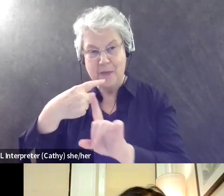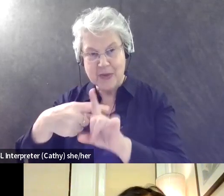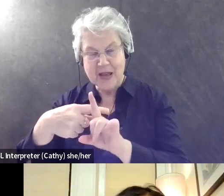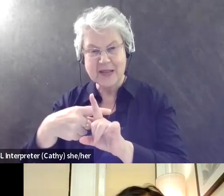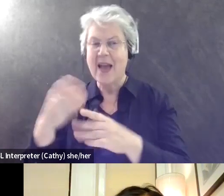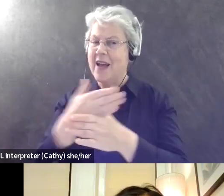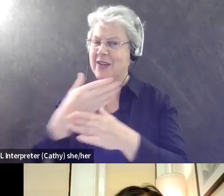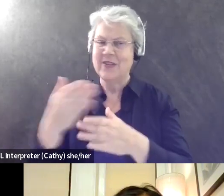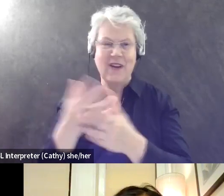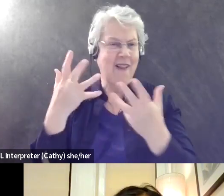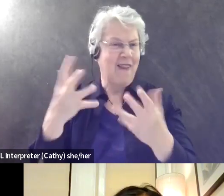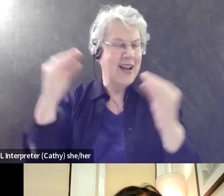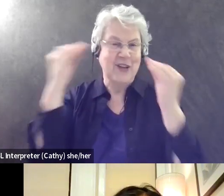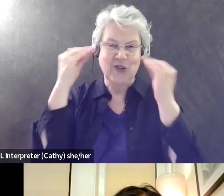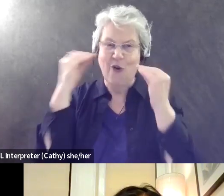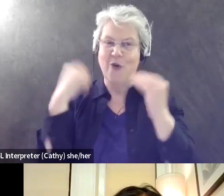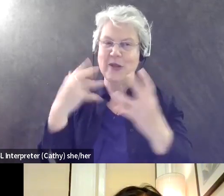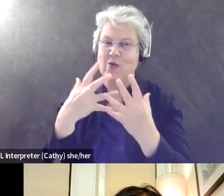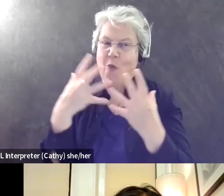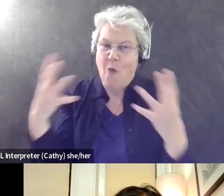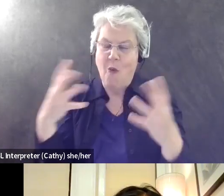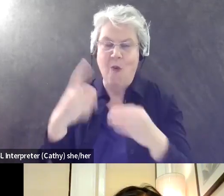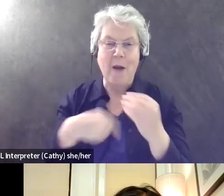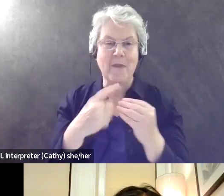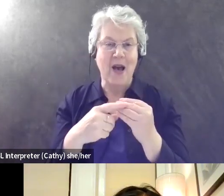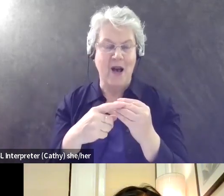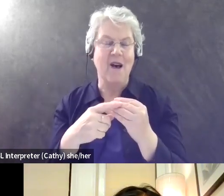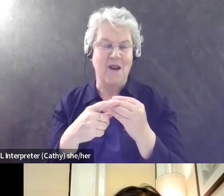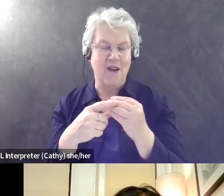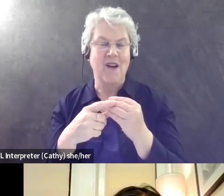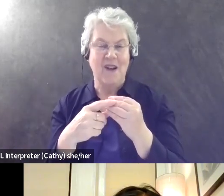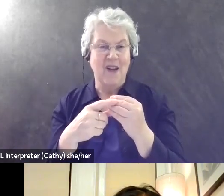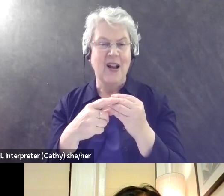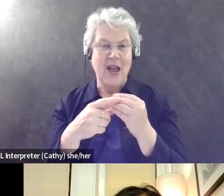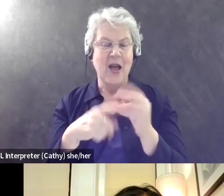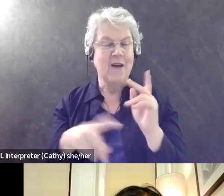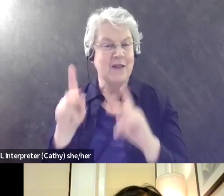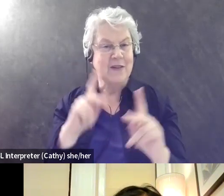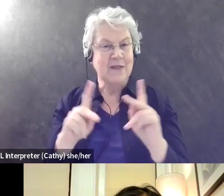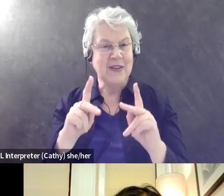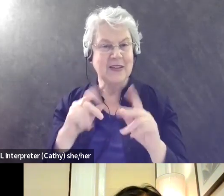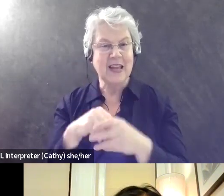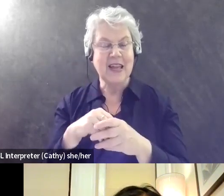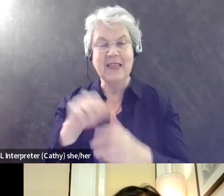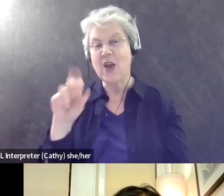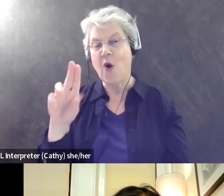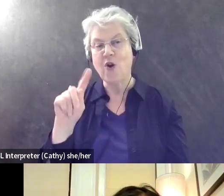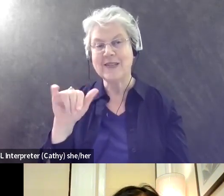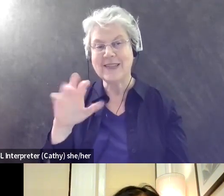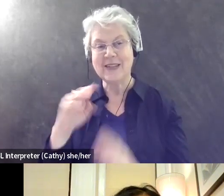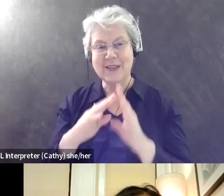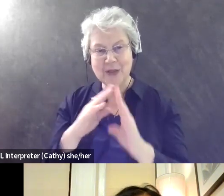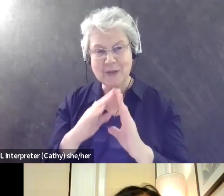share and has taught me a lot, um, about, um, about folks, um, in the autism community and